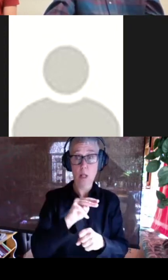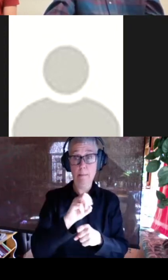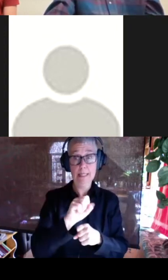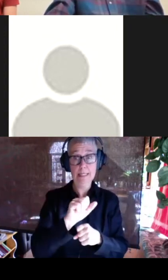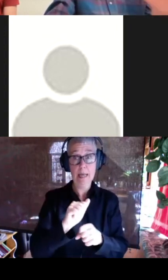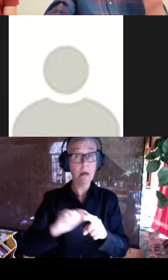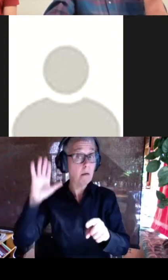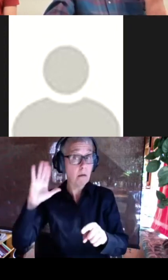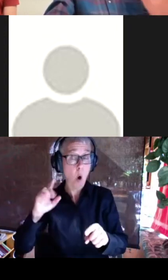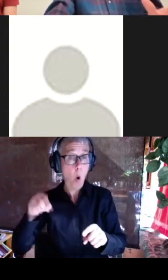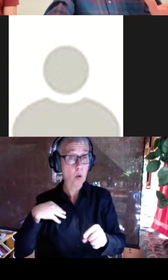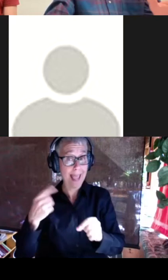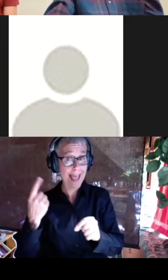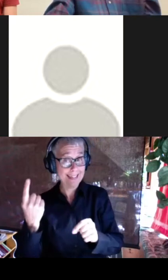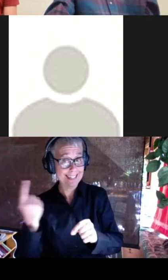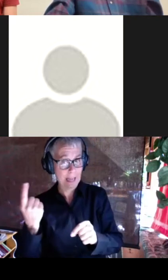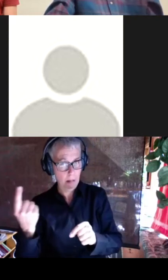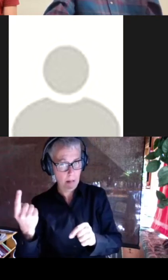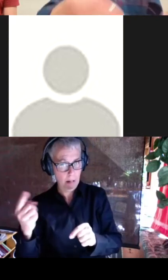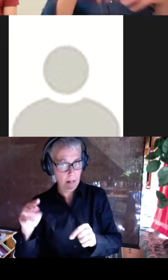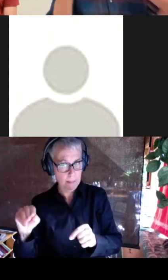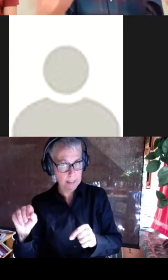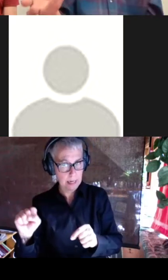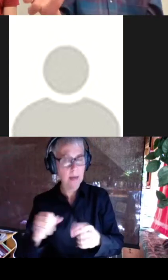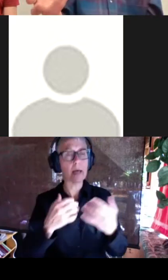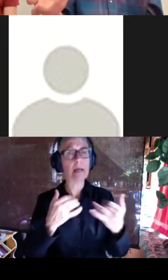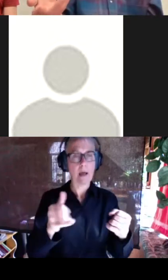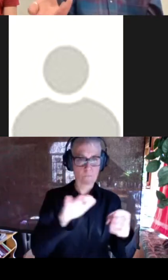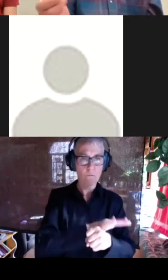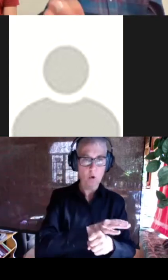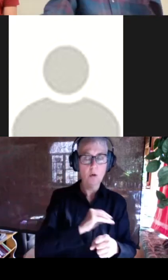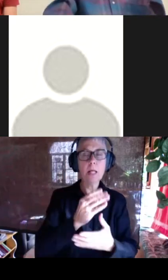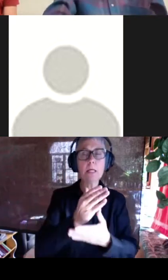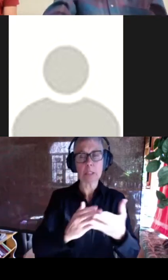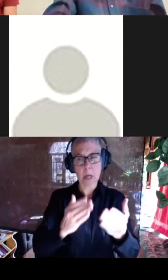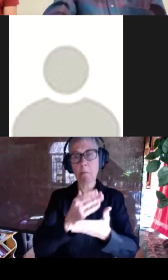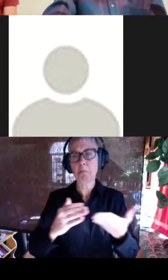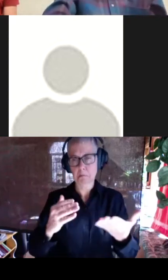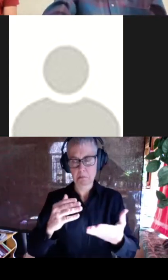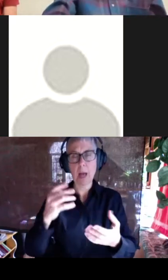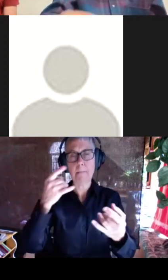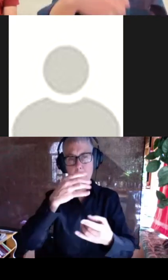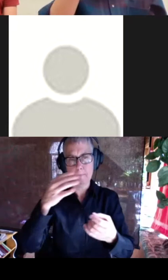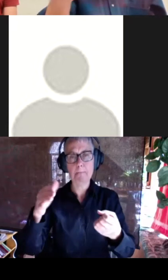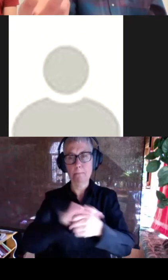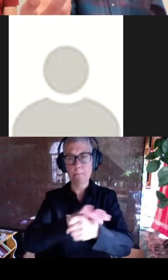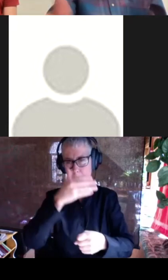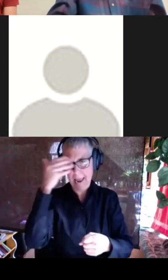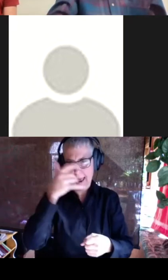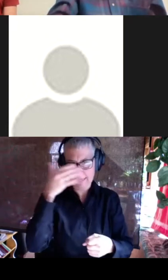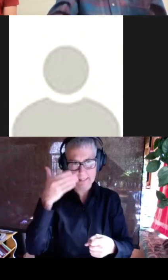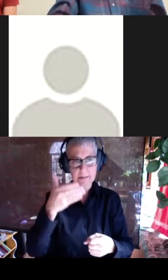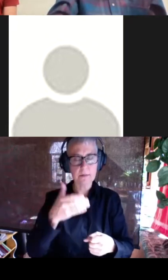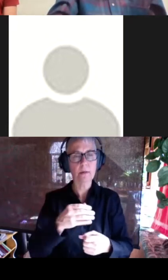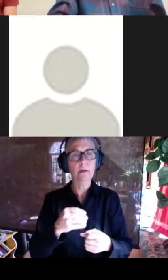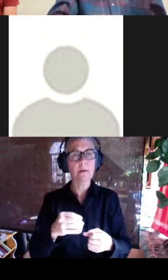have a single sequence. In this case you have a full MSA and different pieces of it are masked just like the original